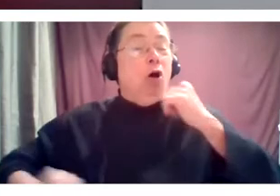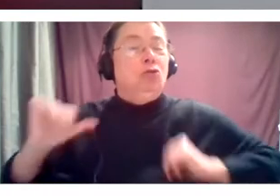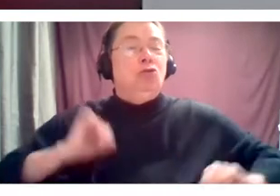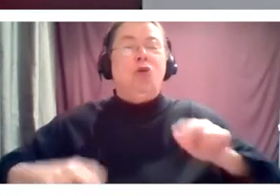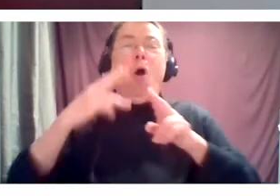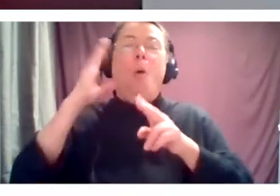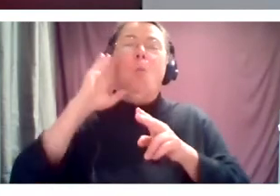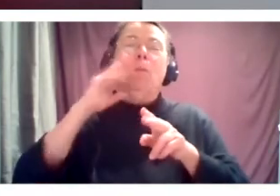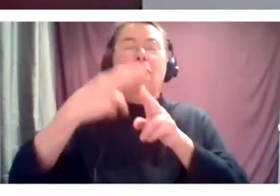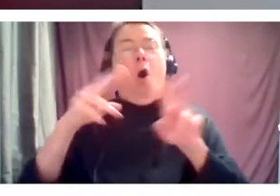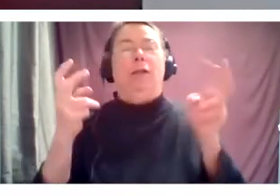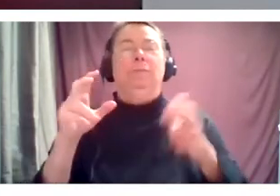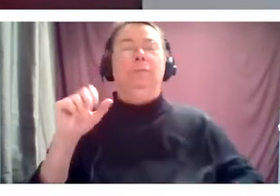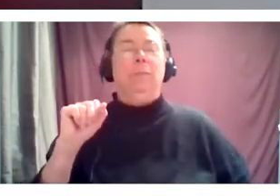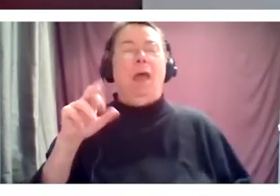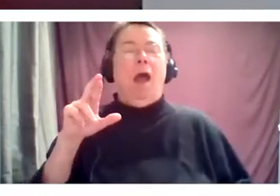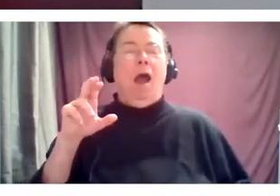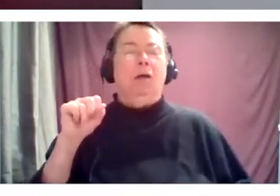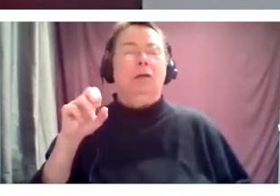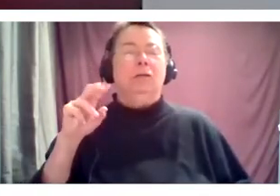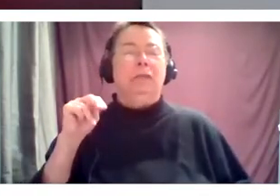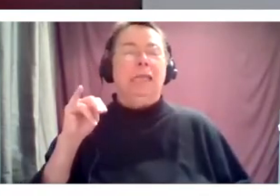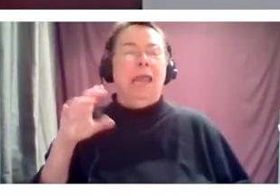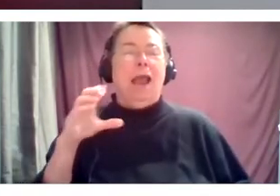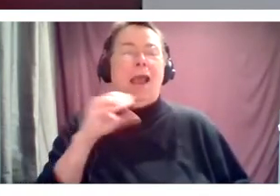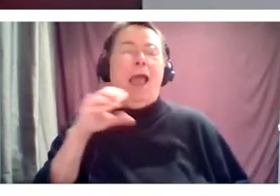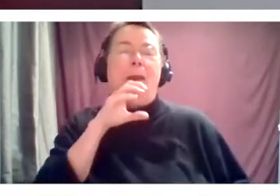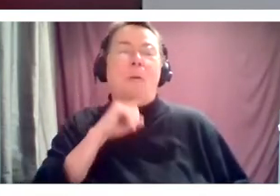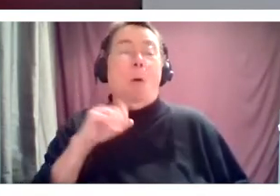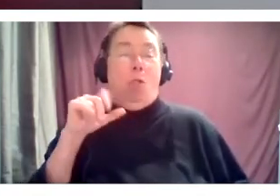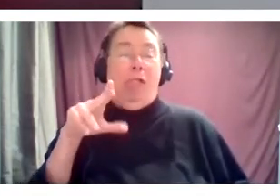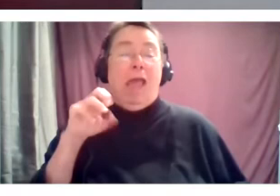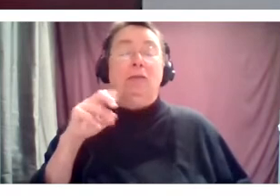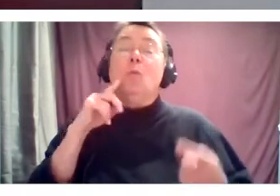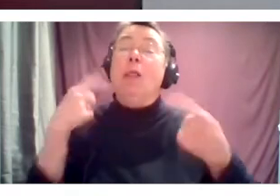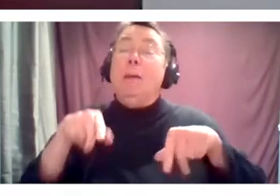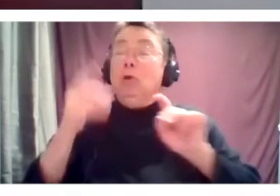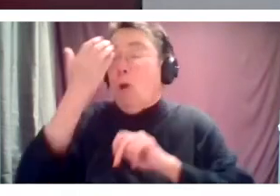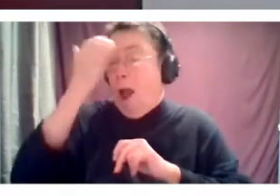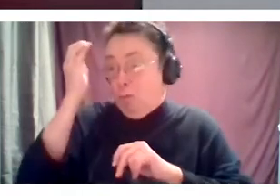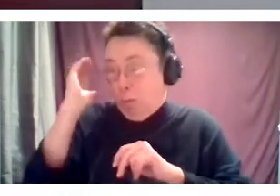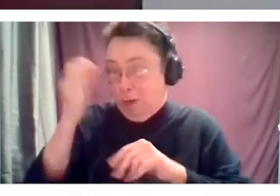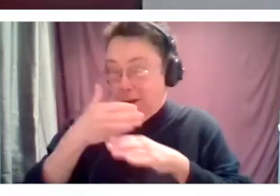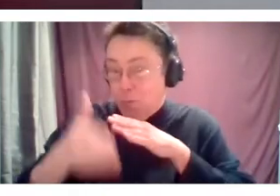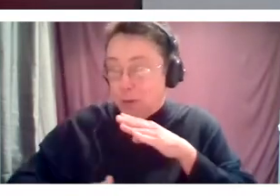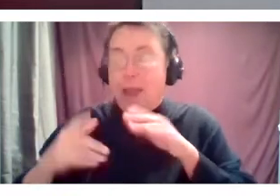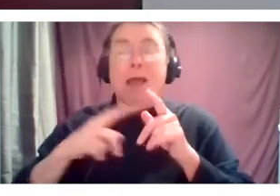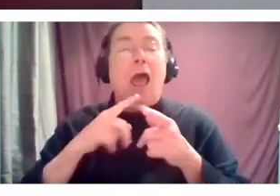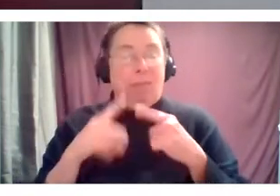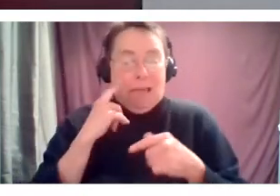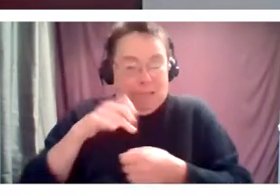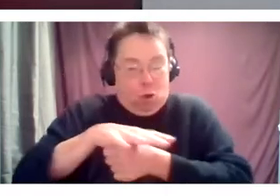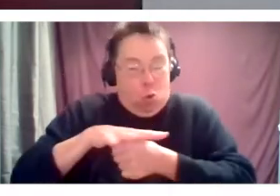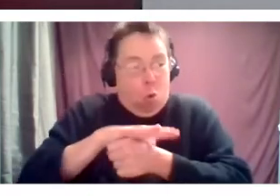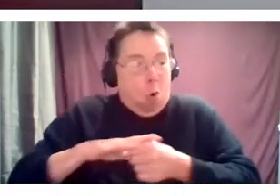Lace. We plan to present that over the Halloween weekend. We are so blessed that local radio personalities, Jordan